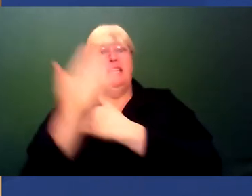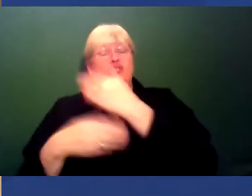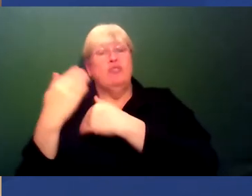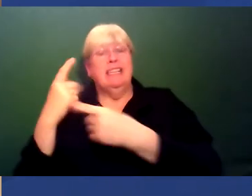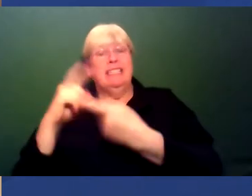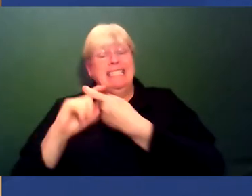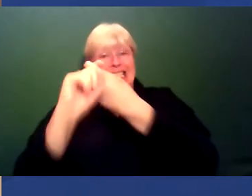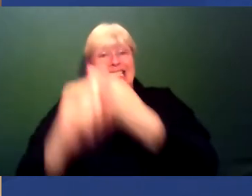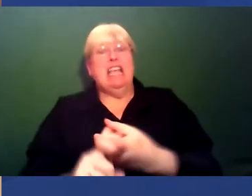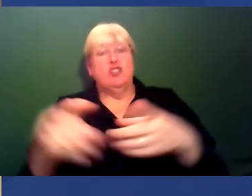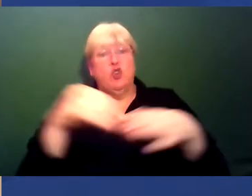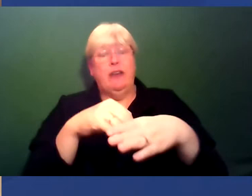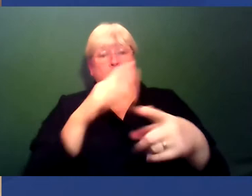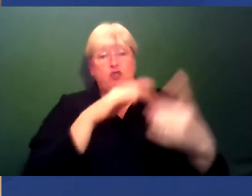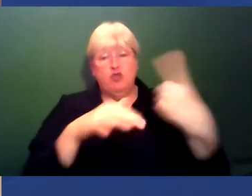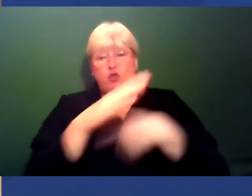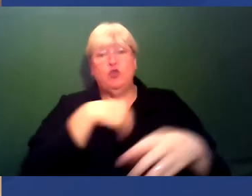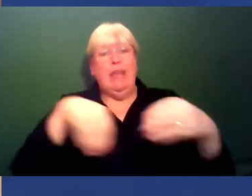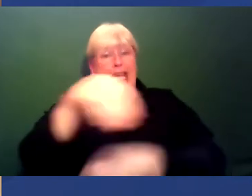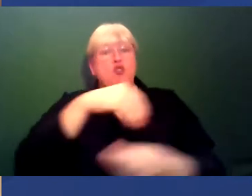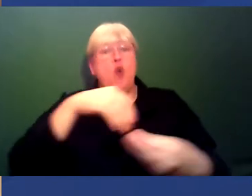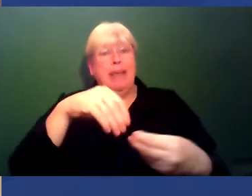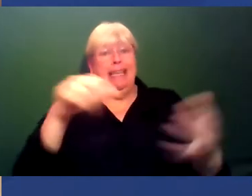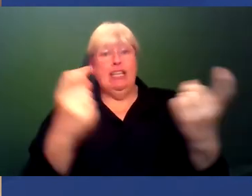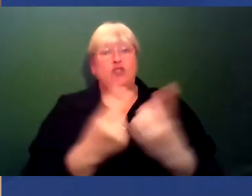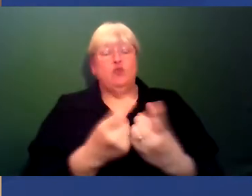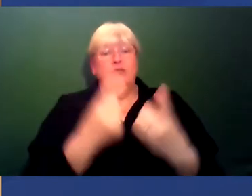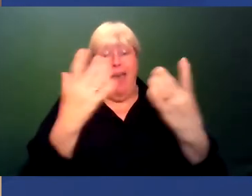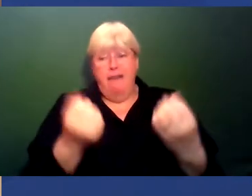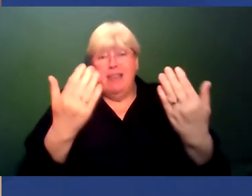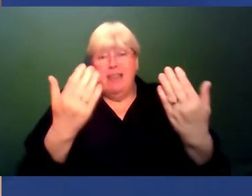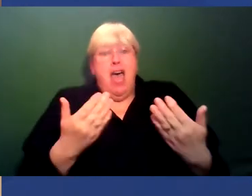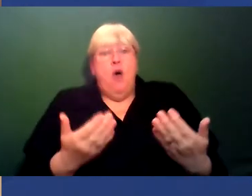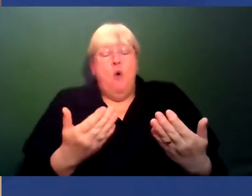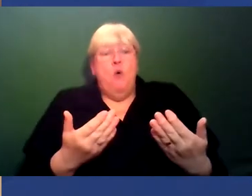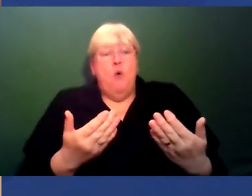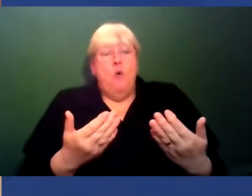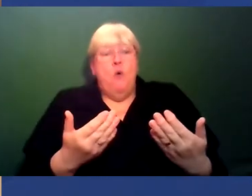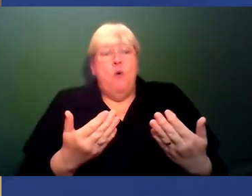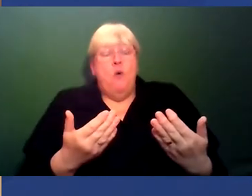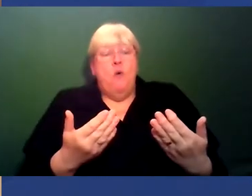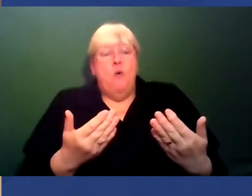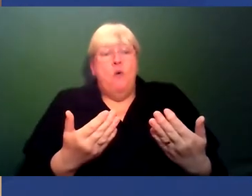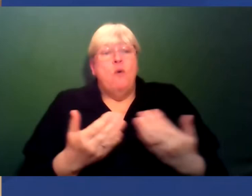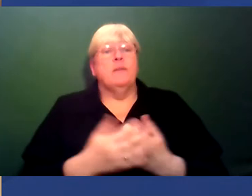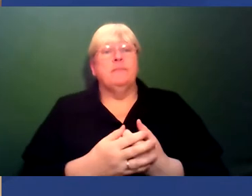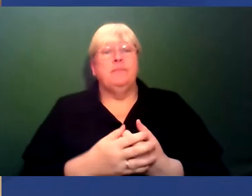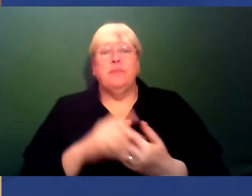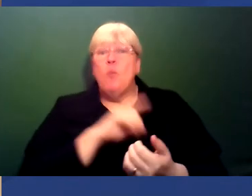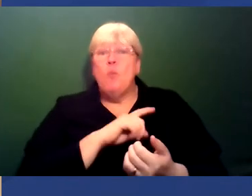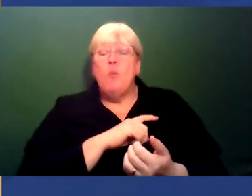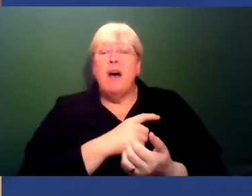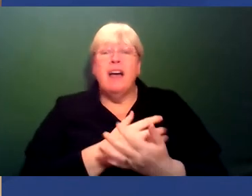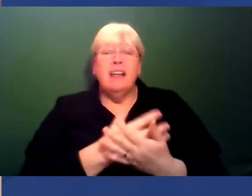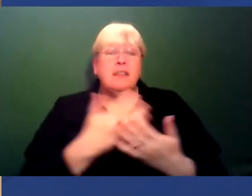socioeconomic issues Black people face in the country now. know, that, like, why, you know, why is there lots of